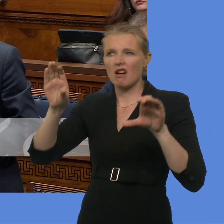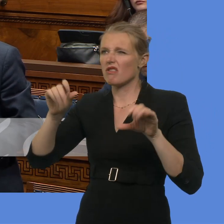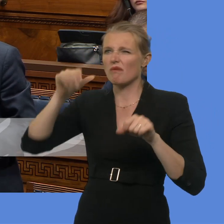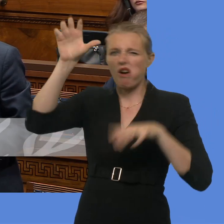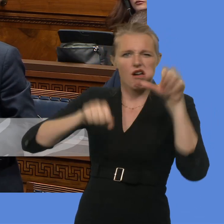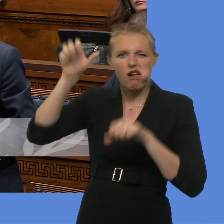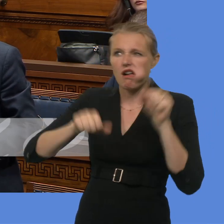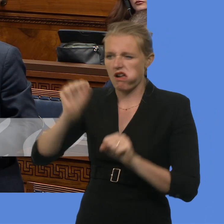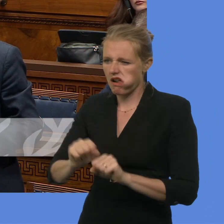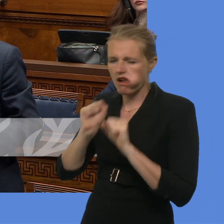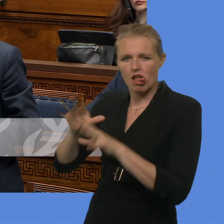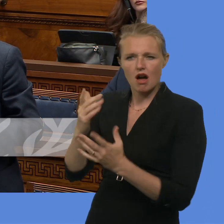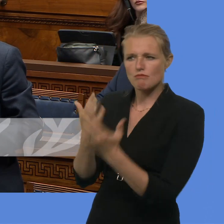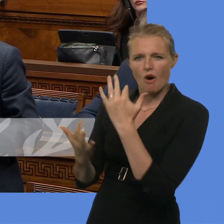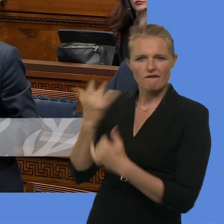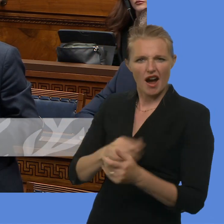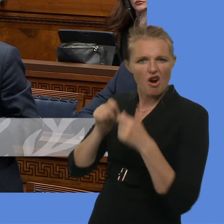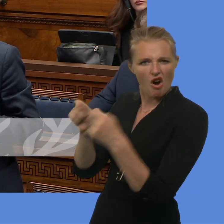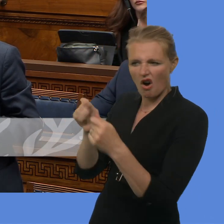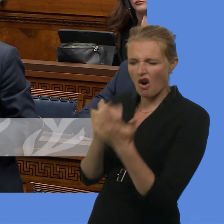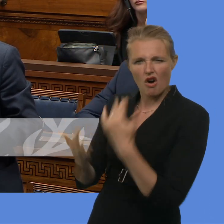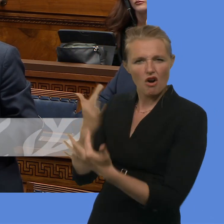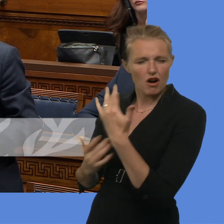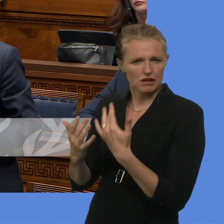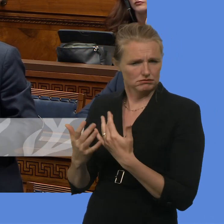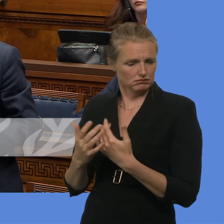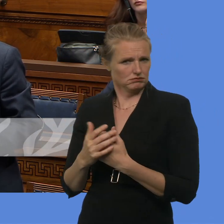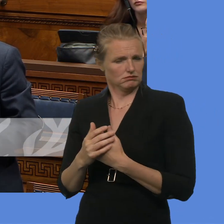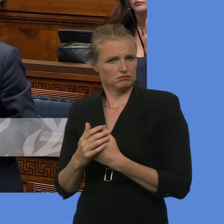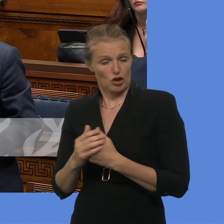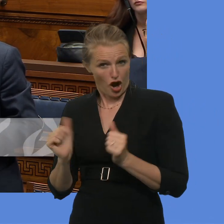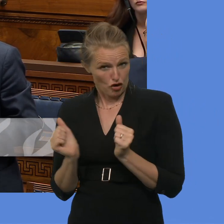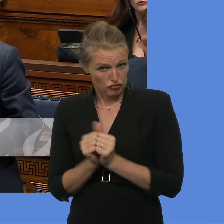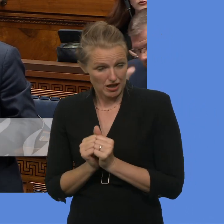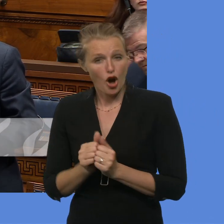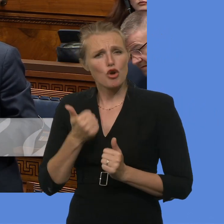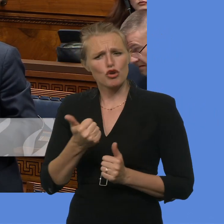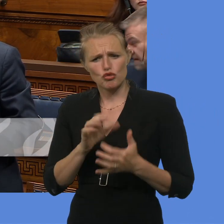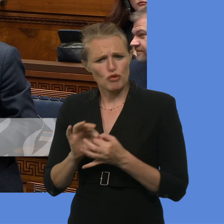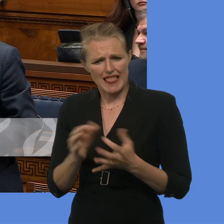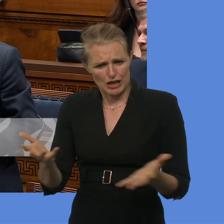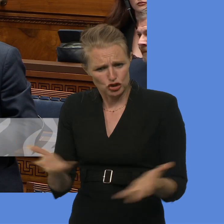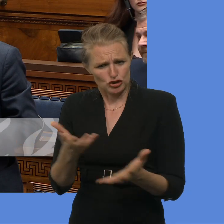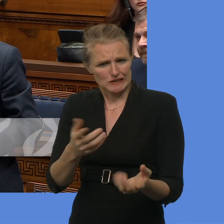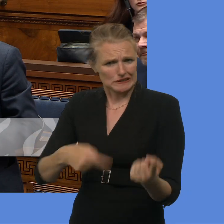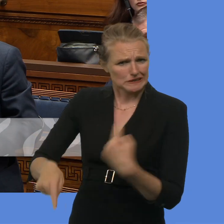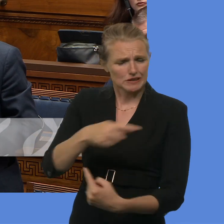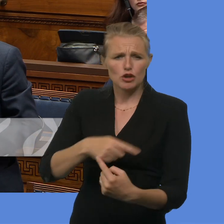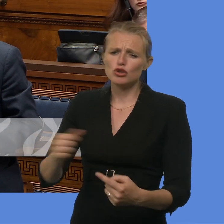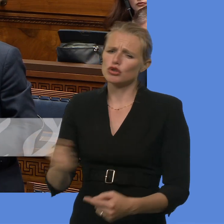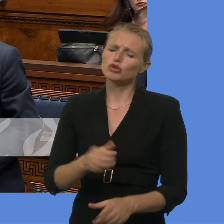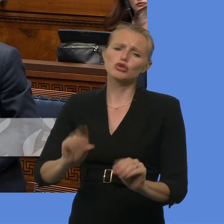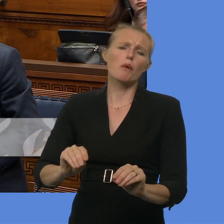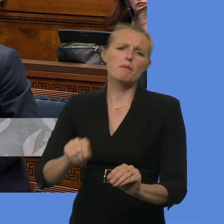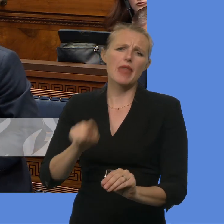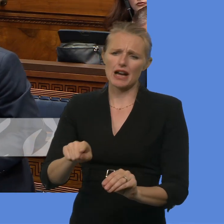and would you further agree with me that modelling proper good relations, a commitment to good relations should start by political leaders calling that out and also calling out